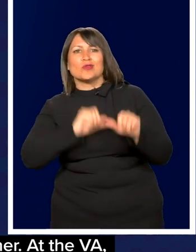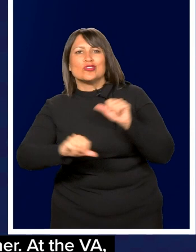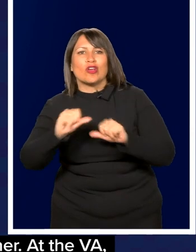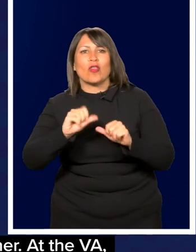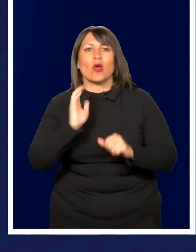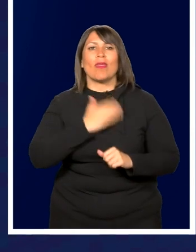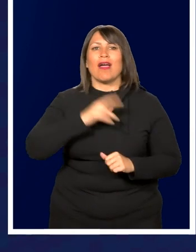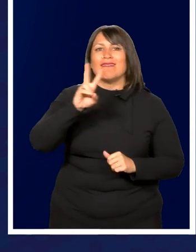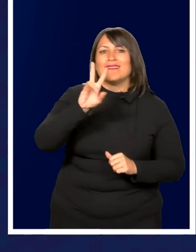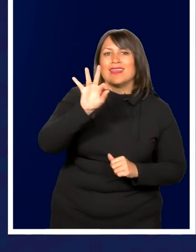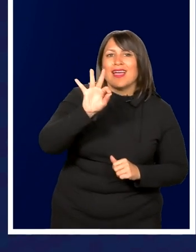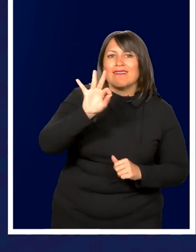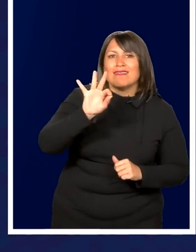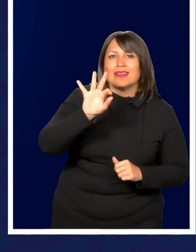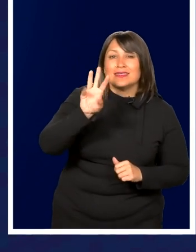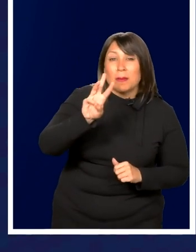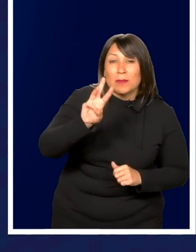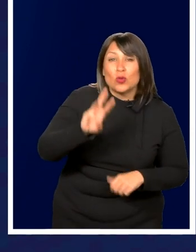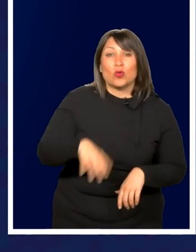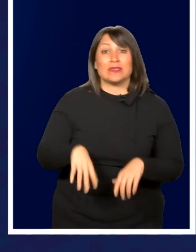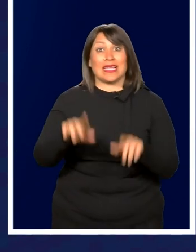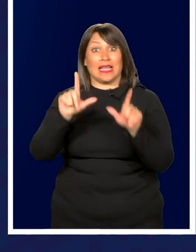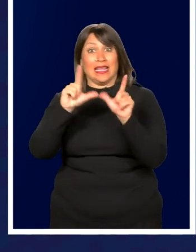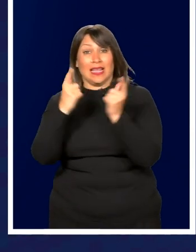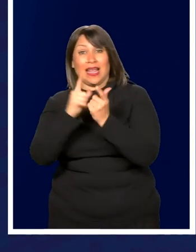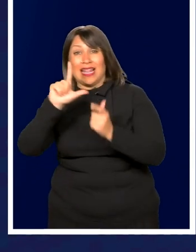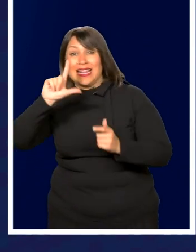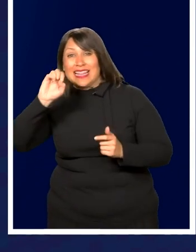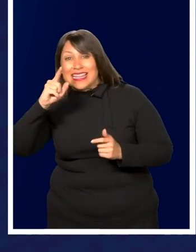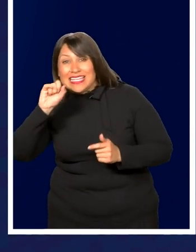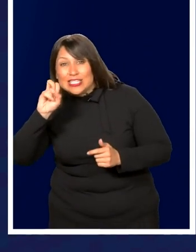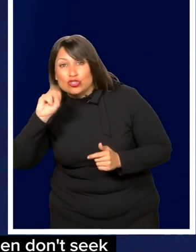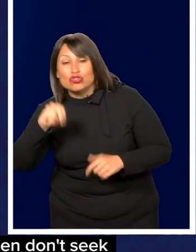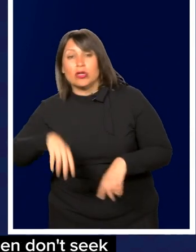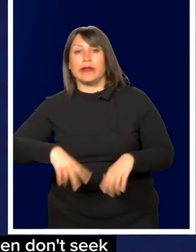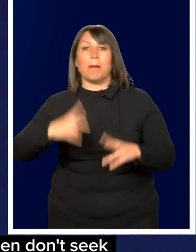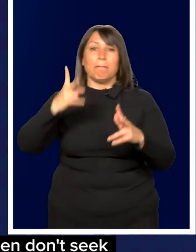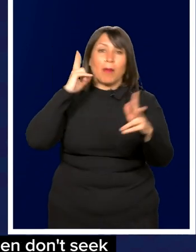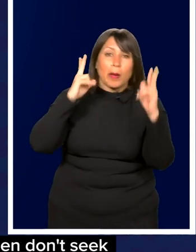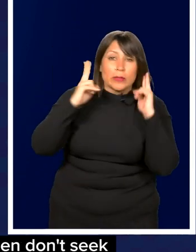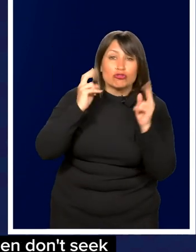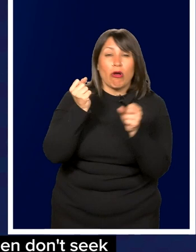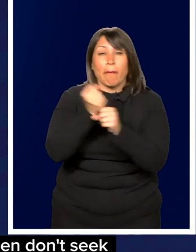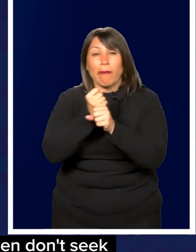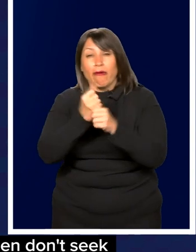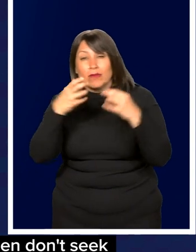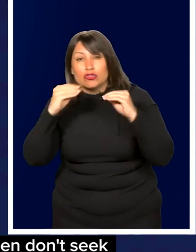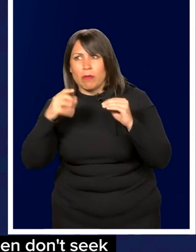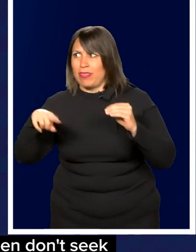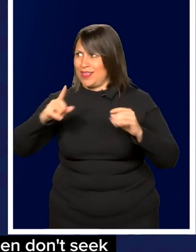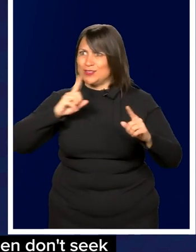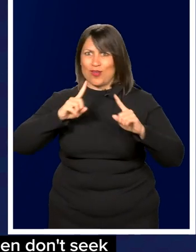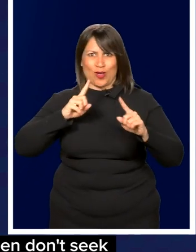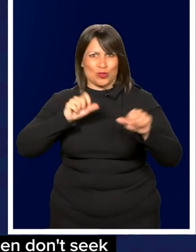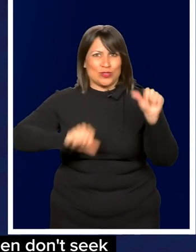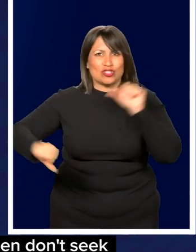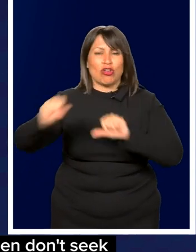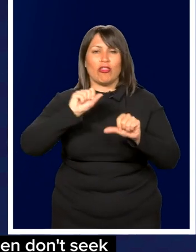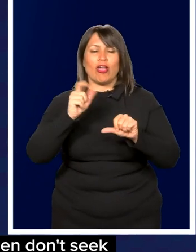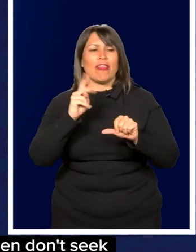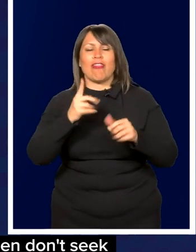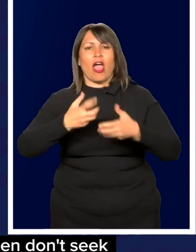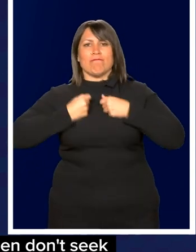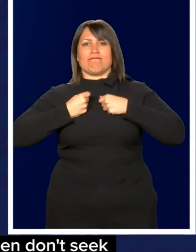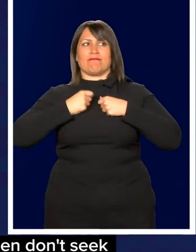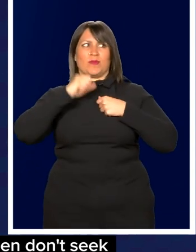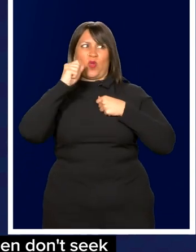VFWs, at the Legion, at the barbershop, at the coffee shop. They talk to each other. And many of our veterans then don't seek the help